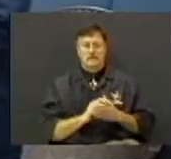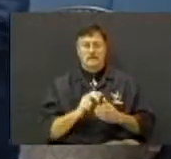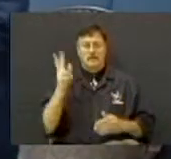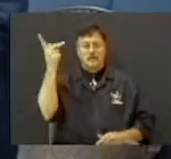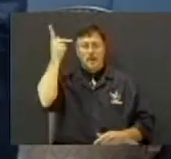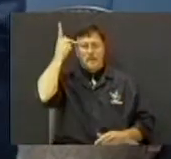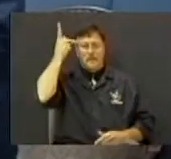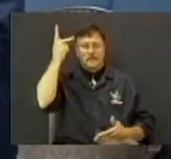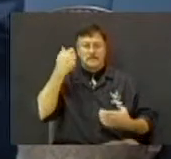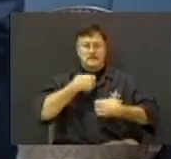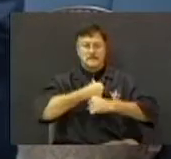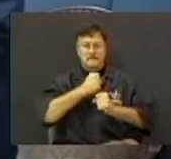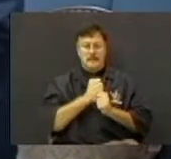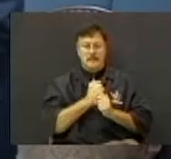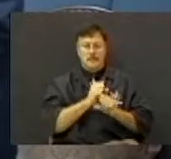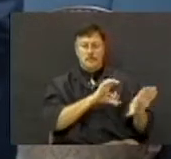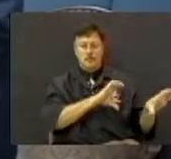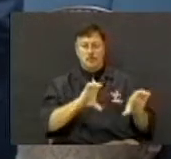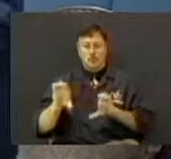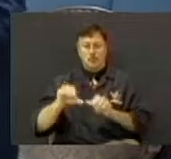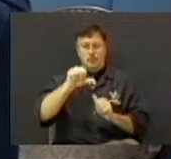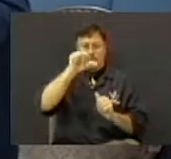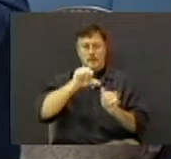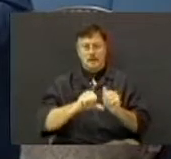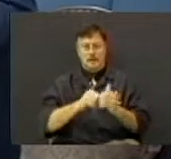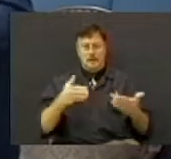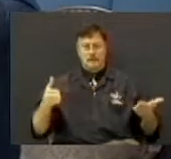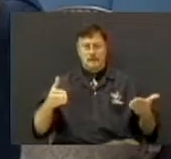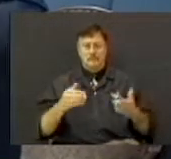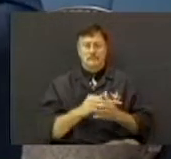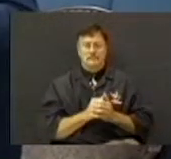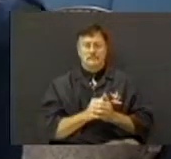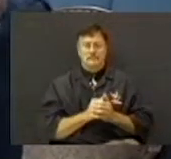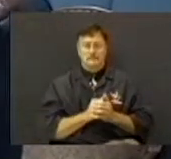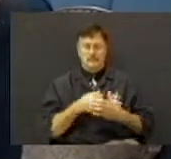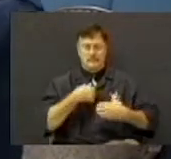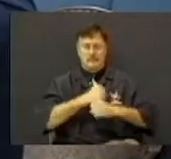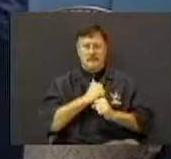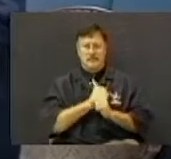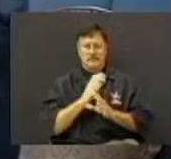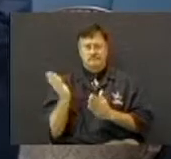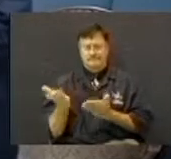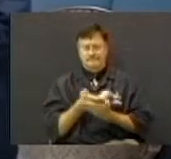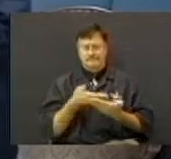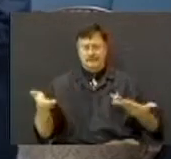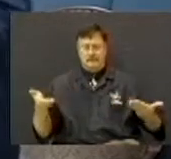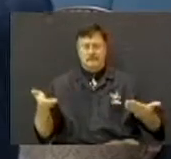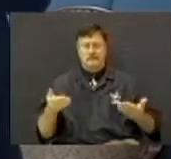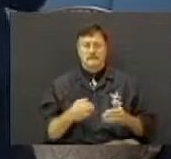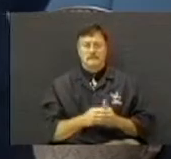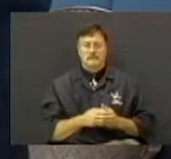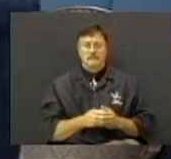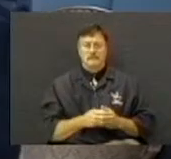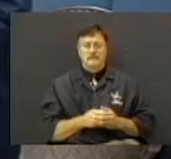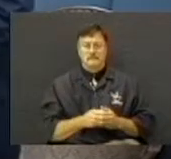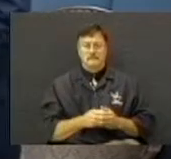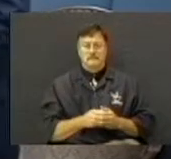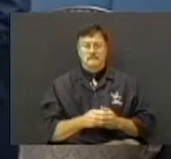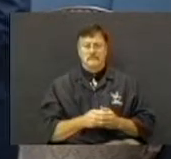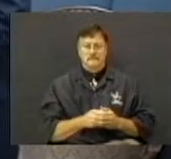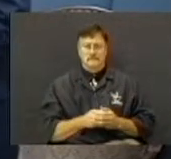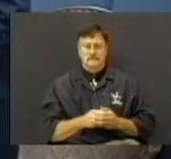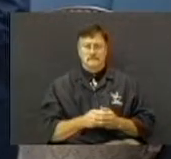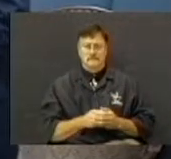make you do anything, and political expediency will make you do anything. Firing up your base,